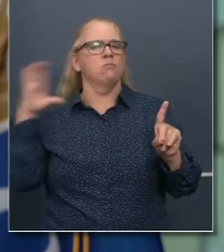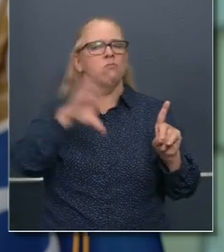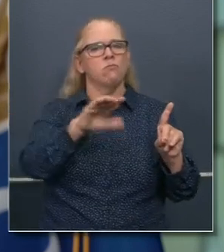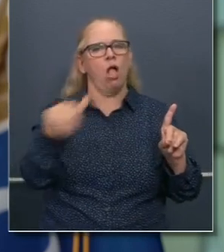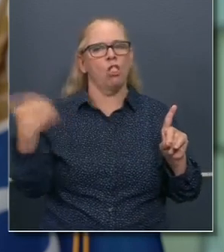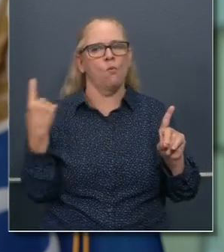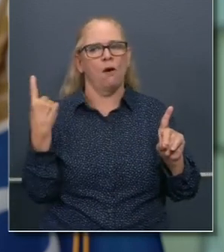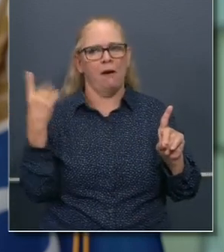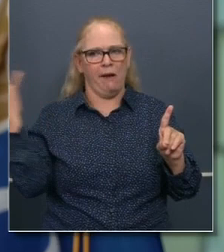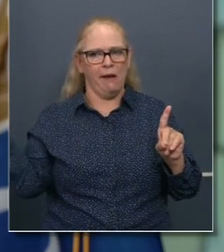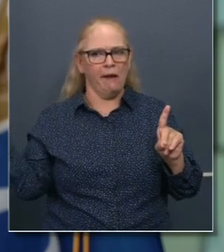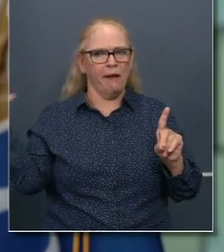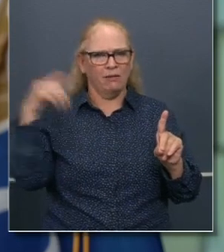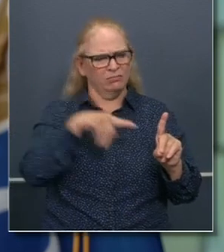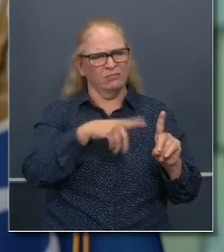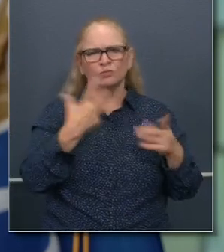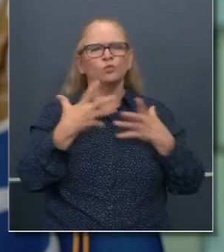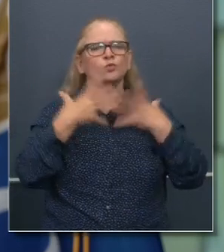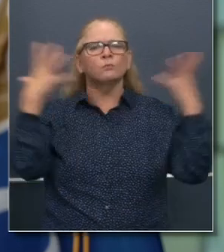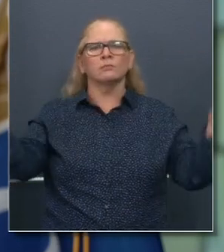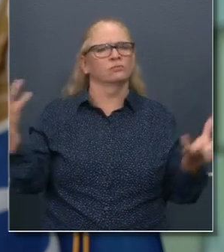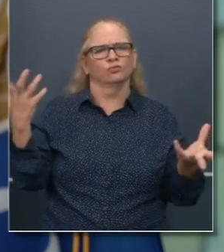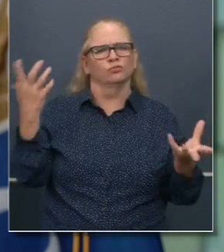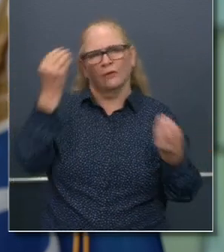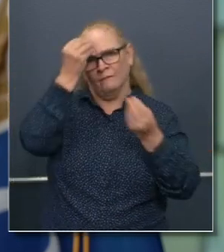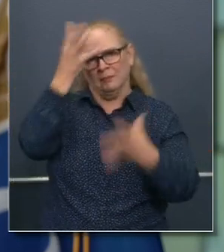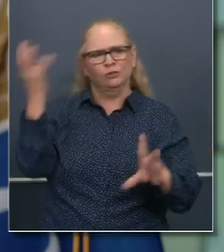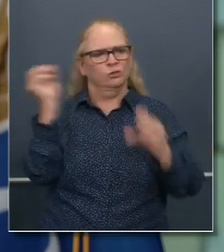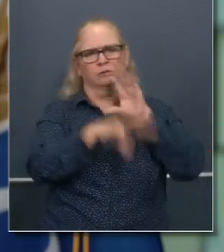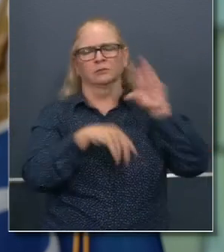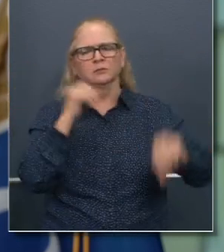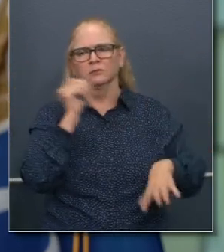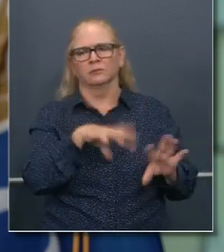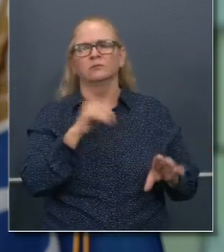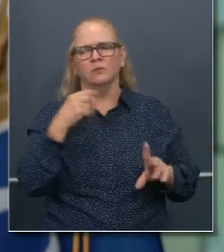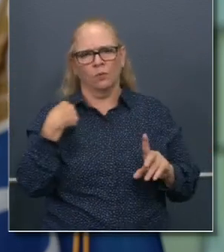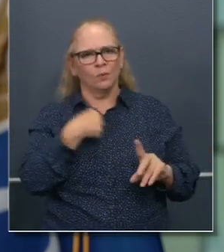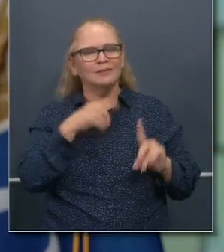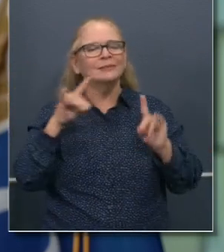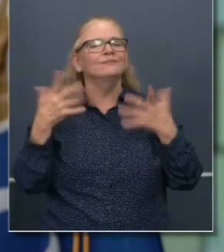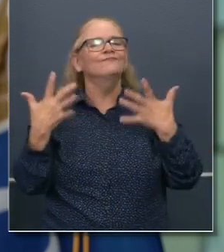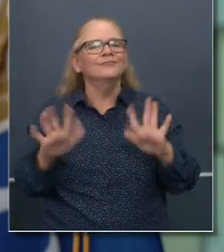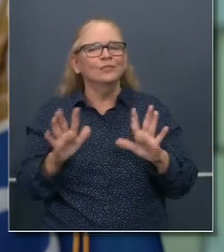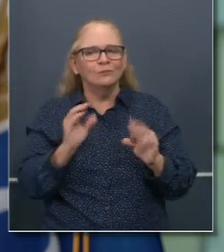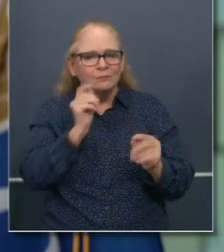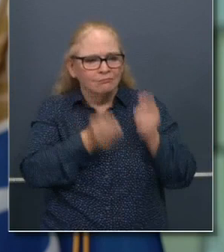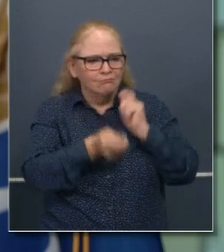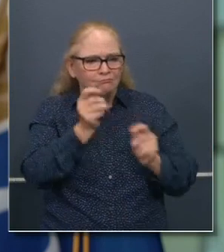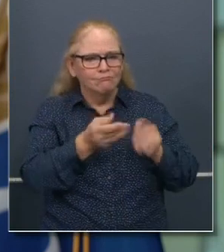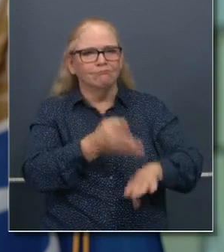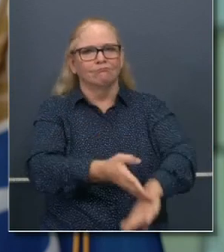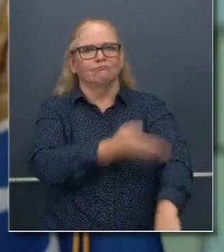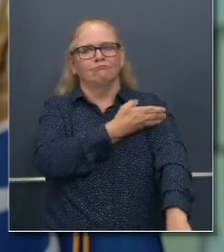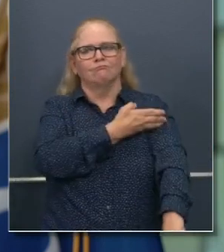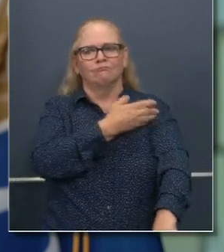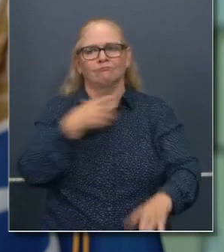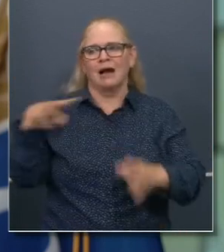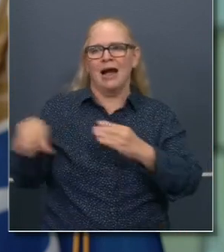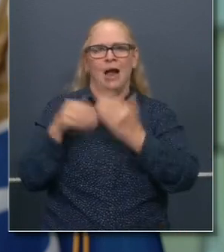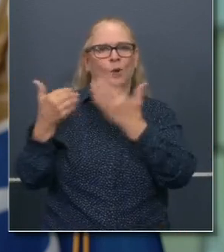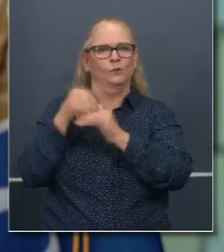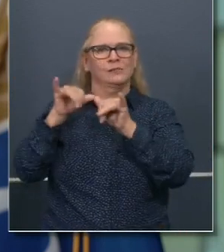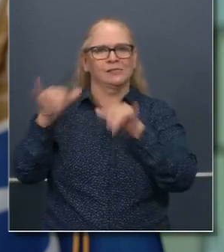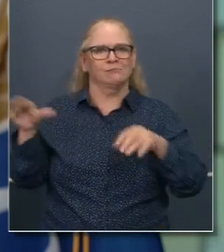that. We have mitigated, uh, that as we speak. We will reform that in the median term, uh, with this parallel